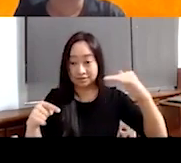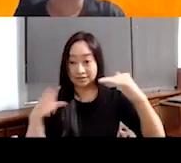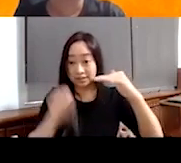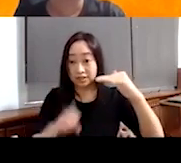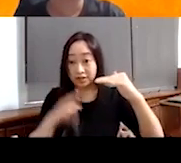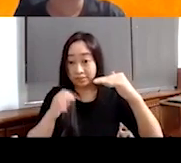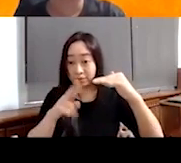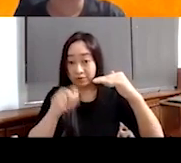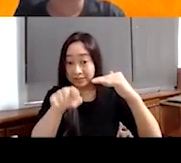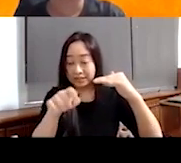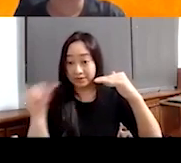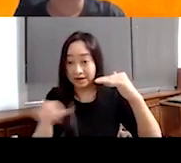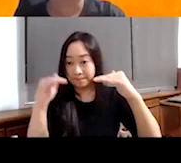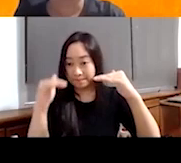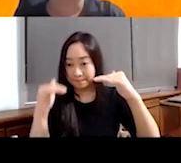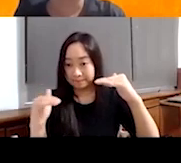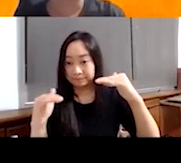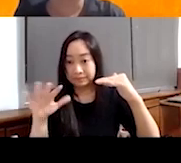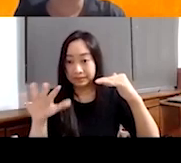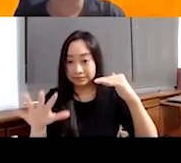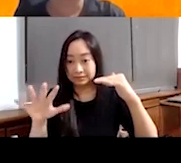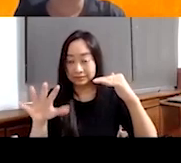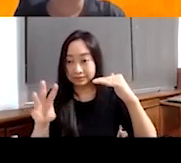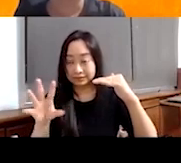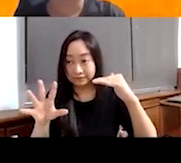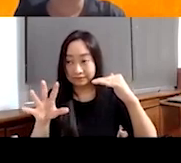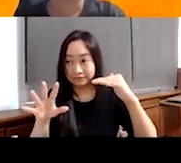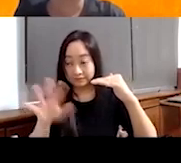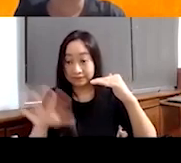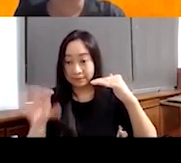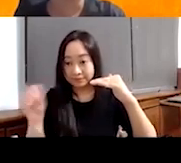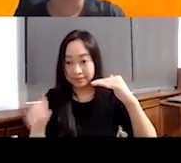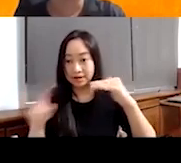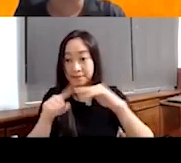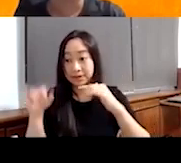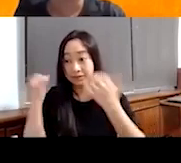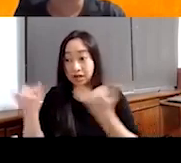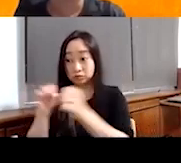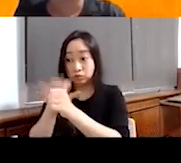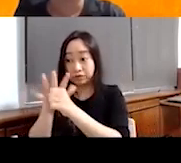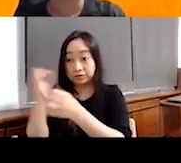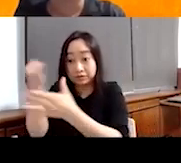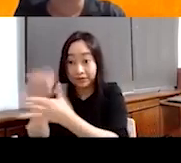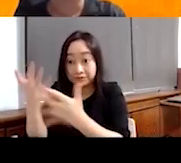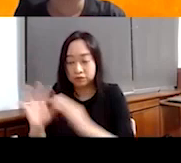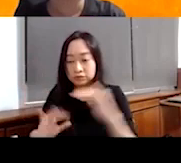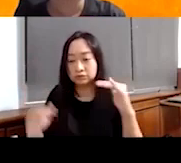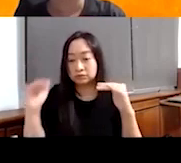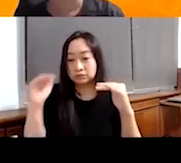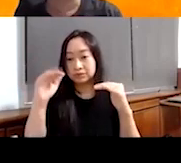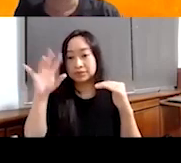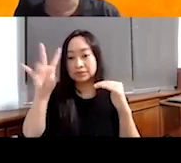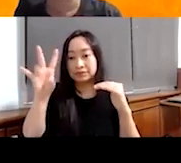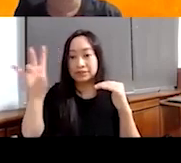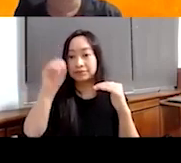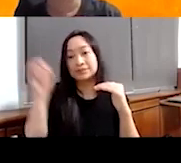55%. And with all the disruptions of COVID, we still now have, um, 77% of